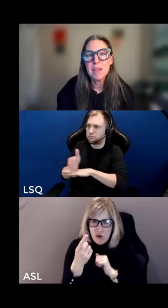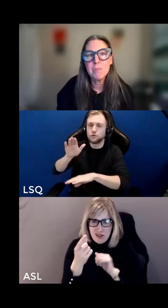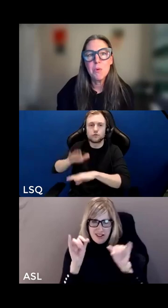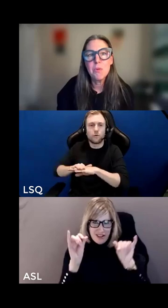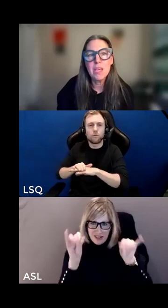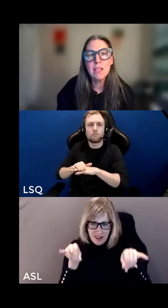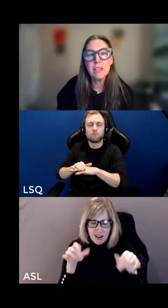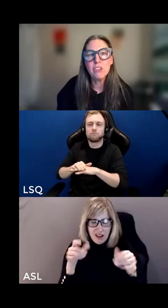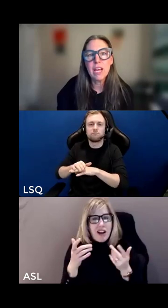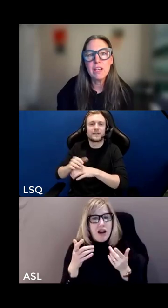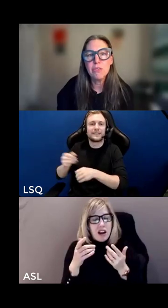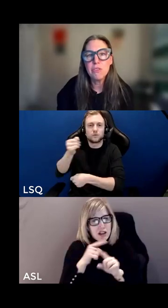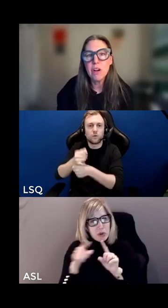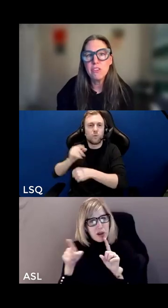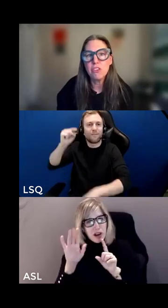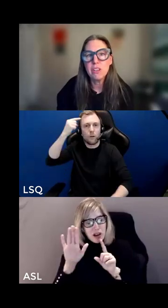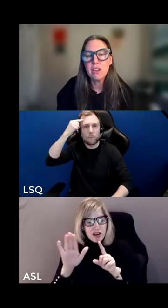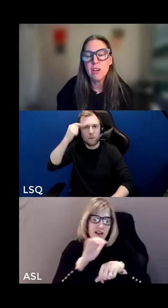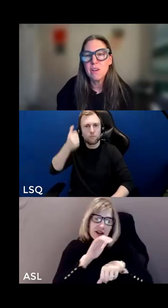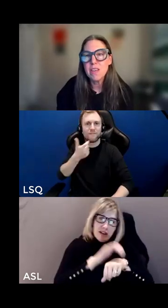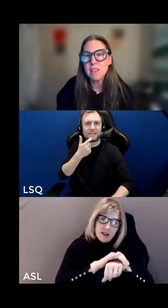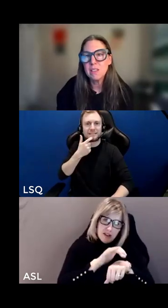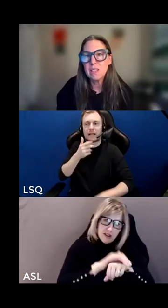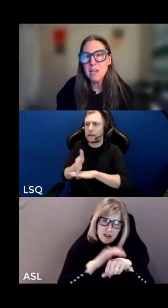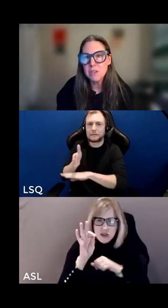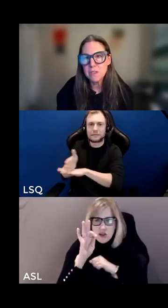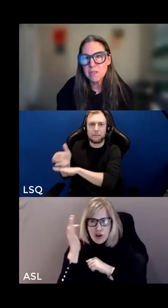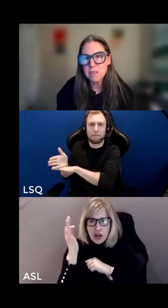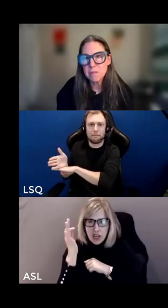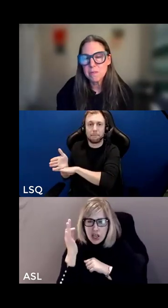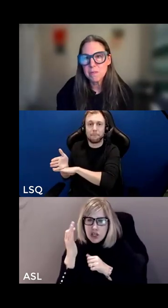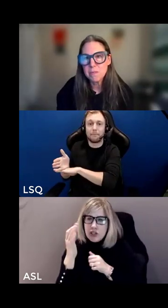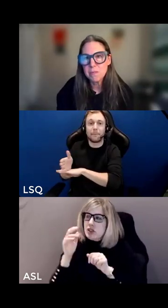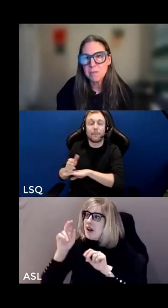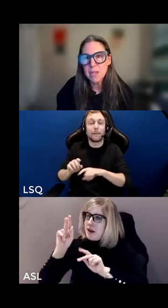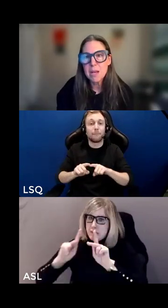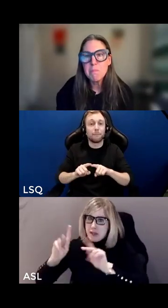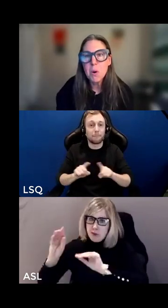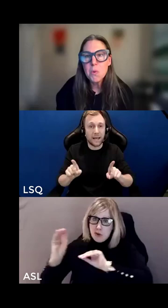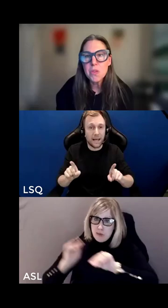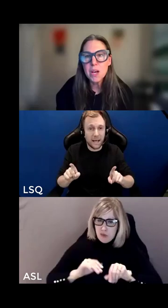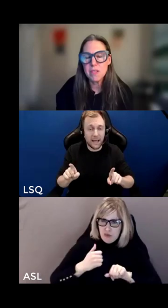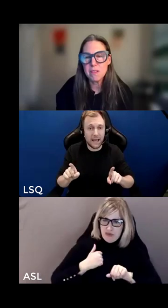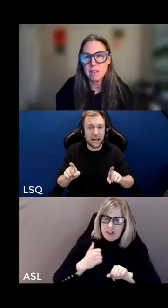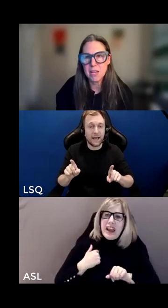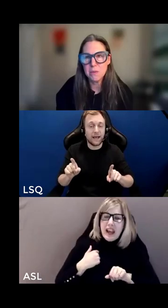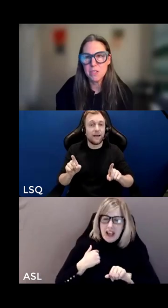because both english and french are settler languages and both of these languages